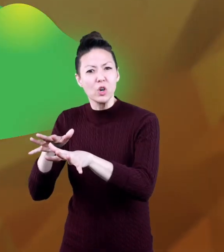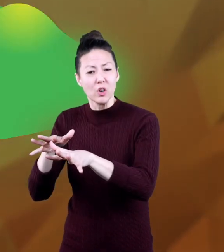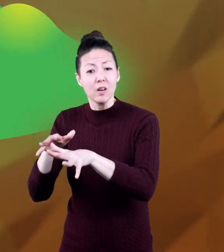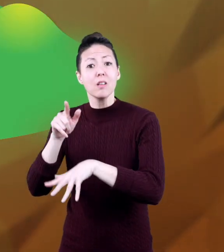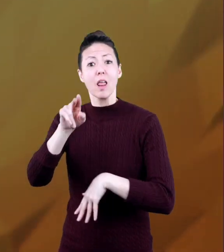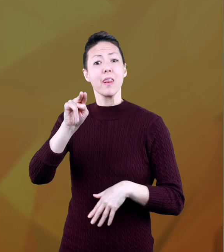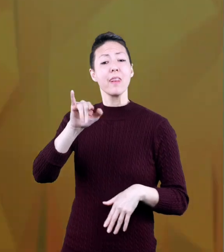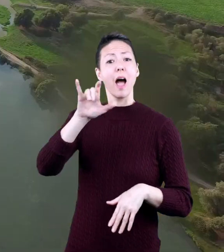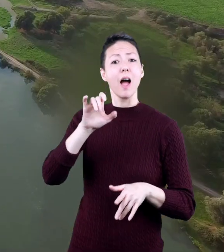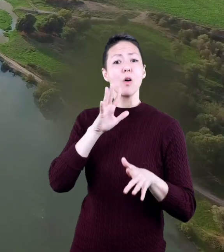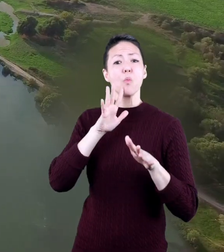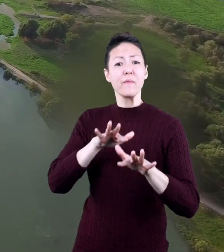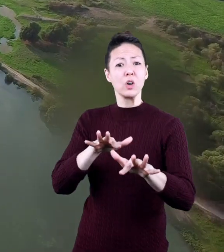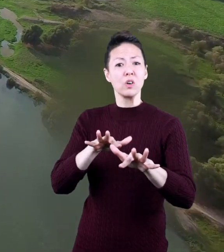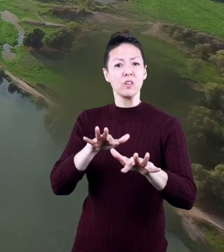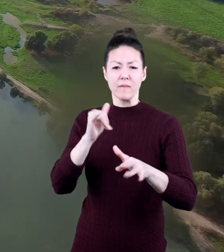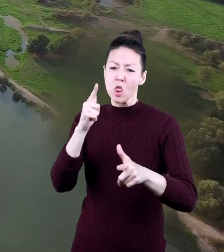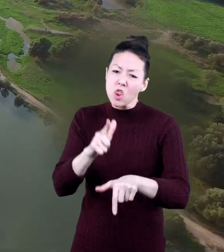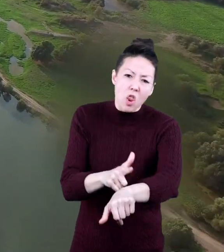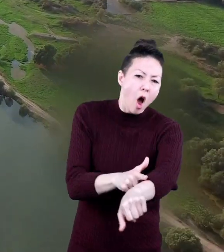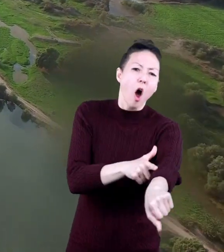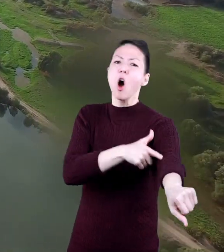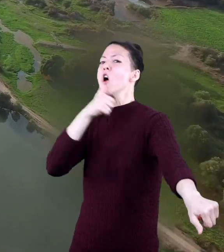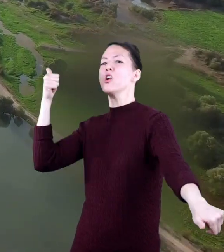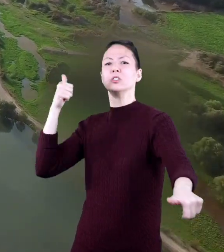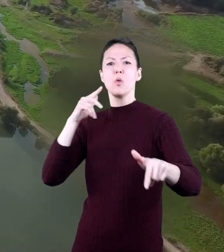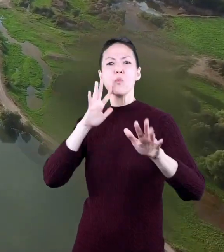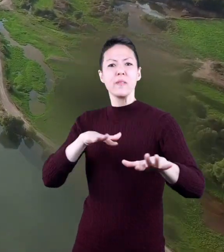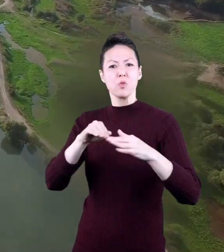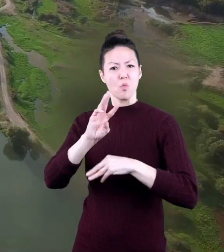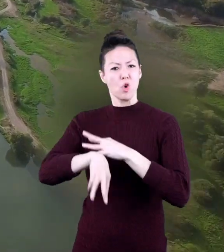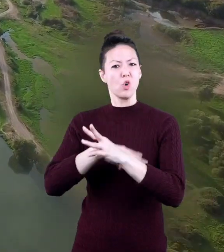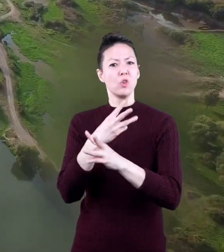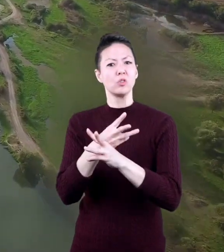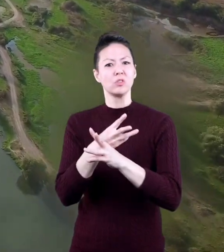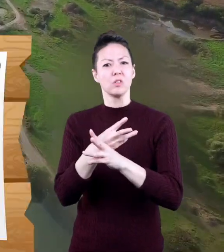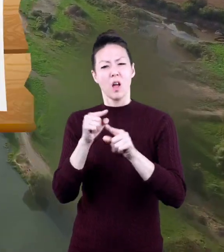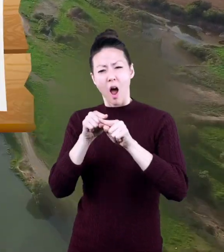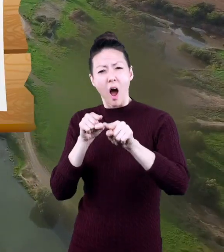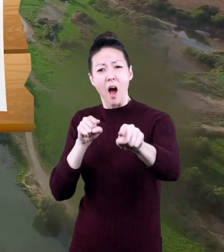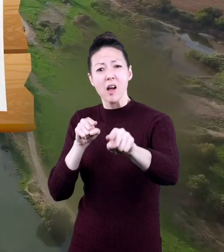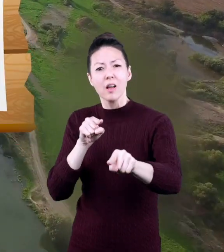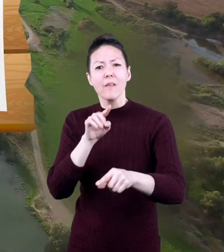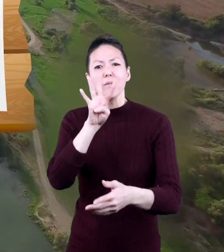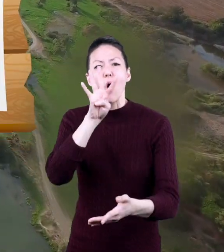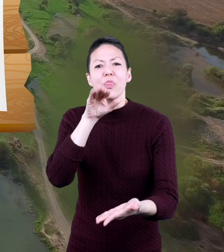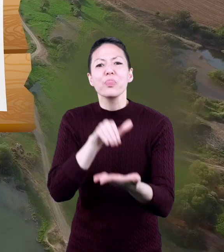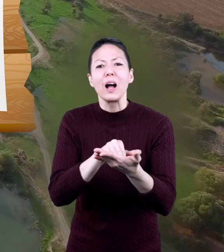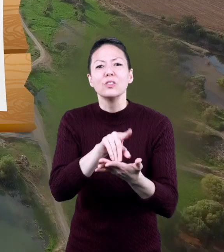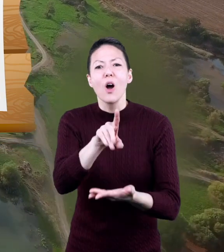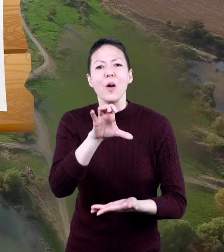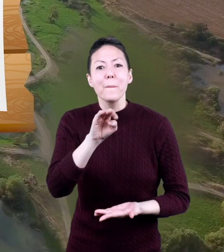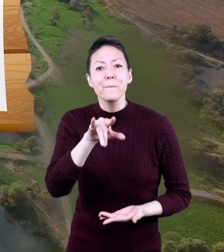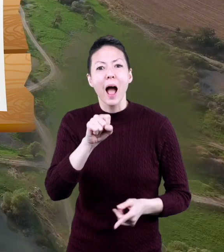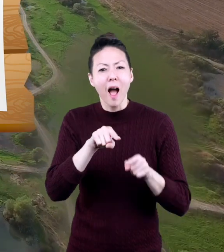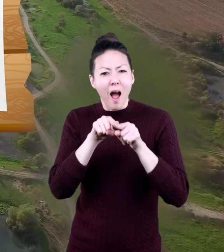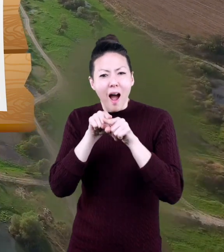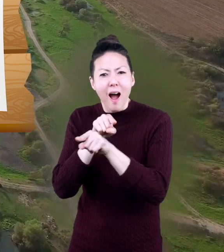The Nile River is the longest river in the world, stretching for over 4